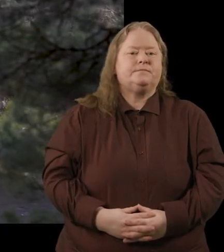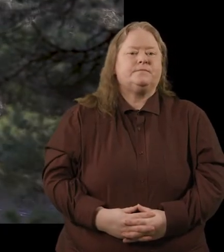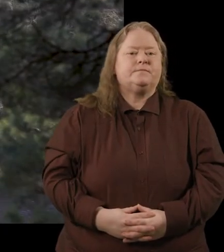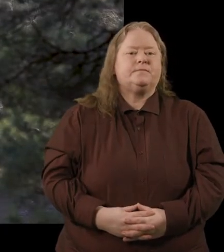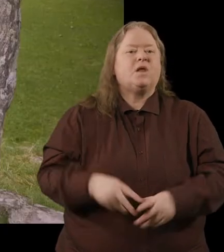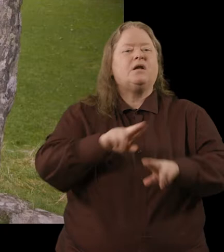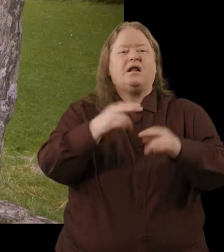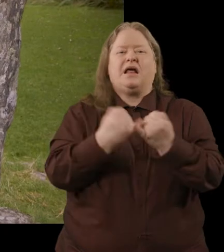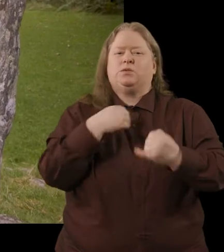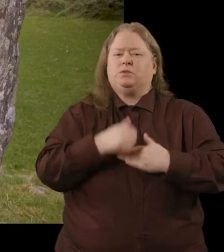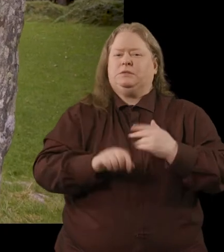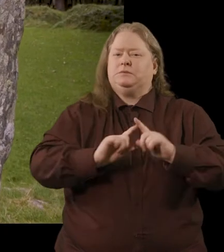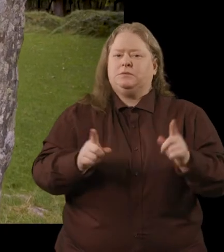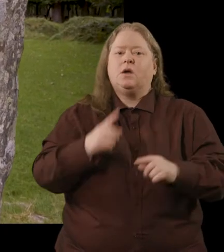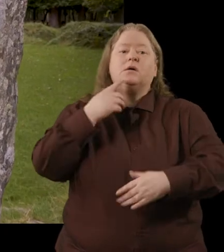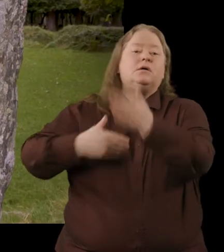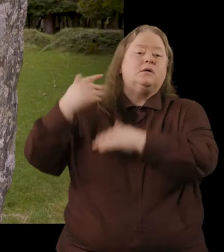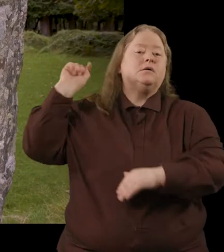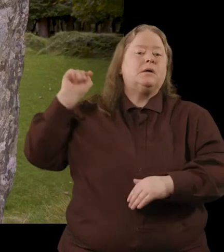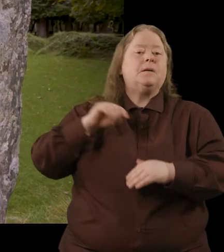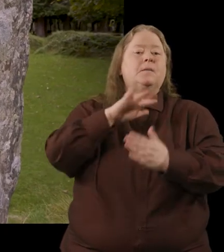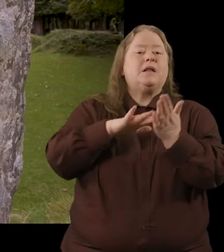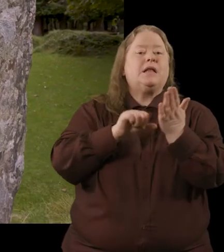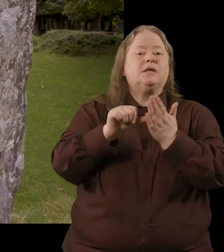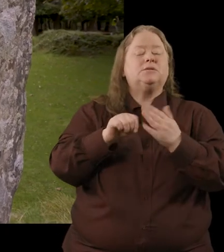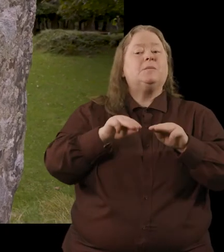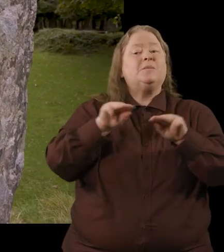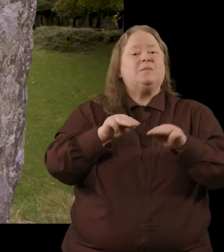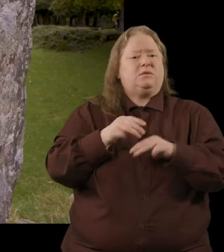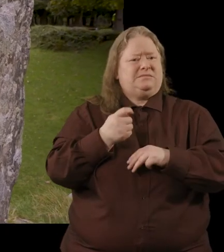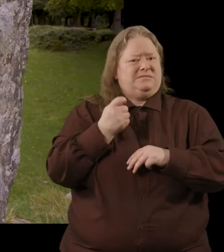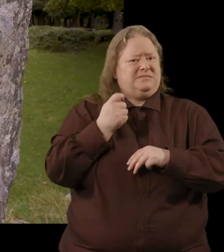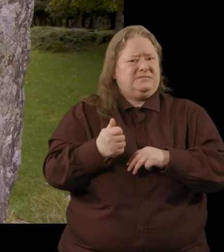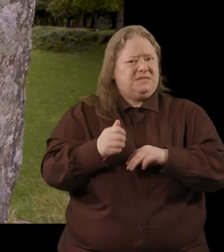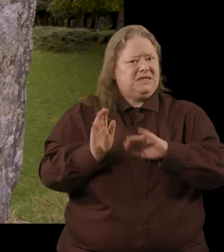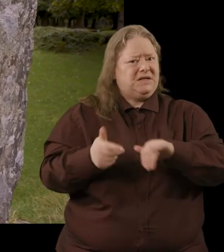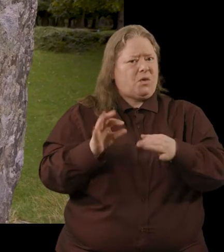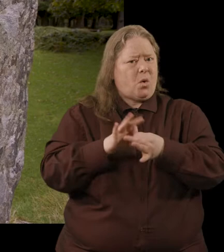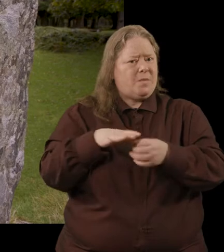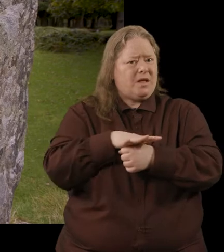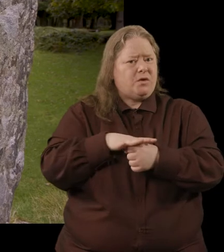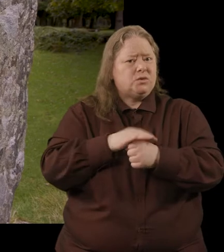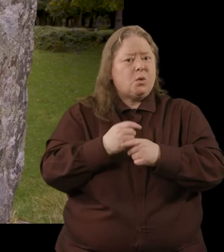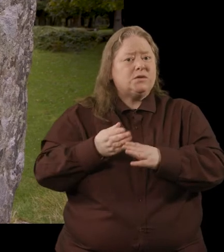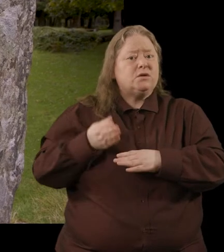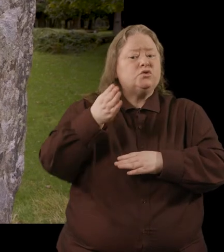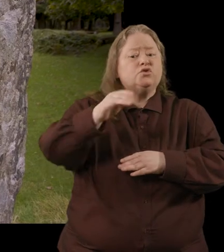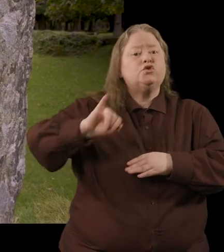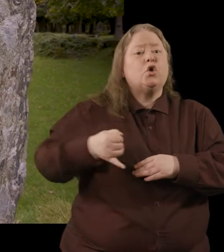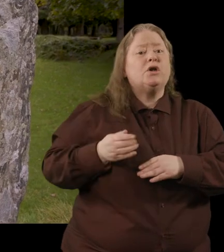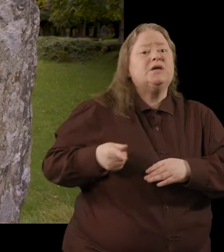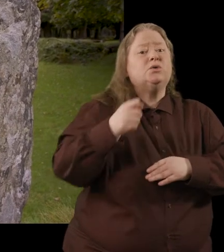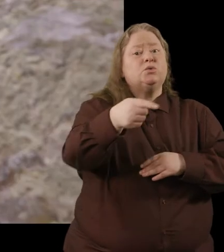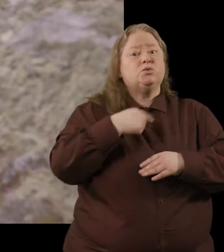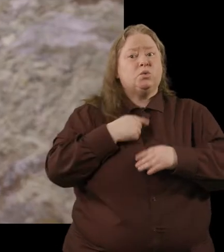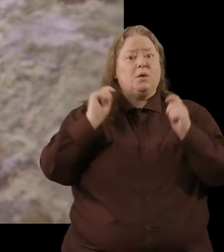Unlike today, people in the medieval period would have rarely left their home place. So when they wanted to journey to monasteries like